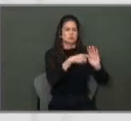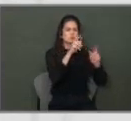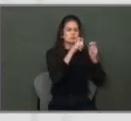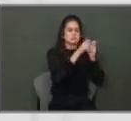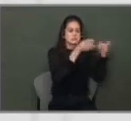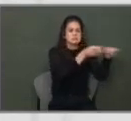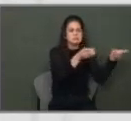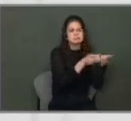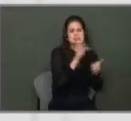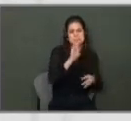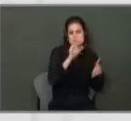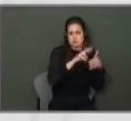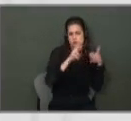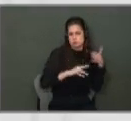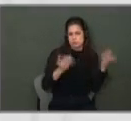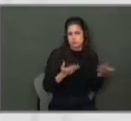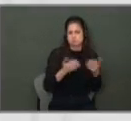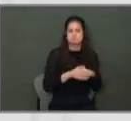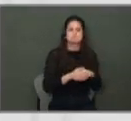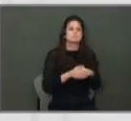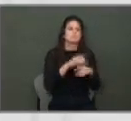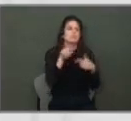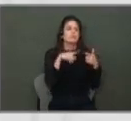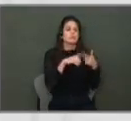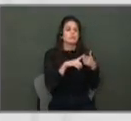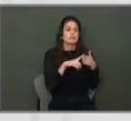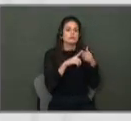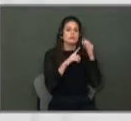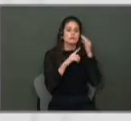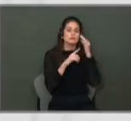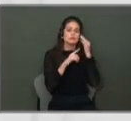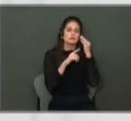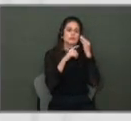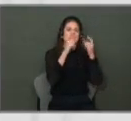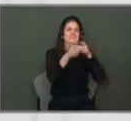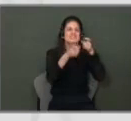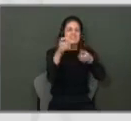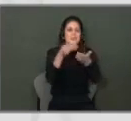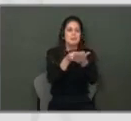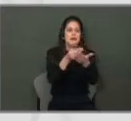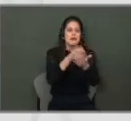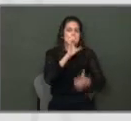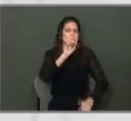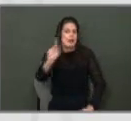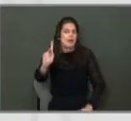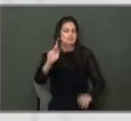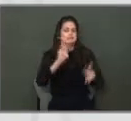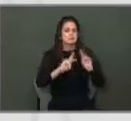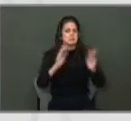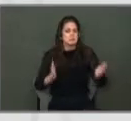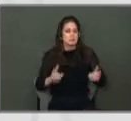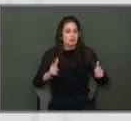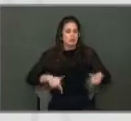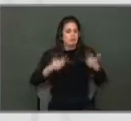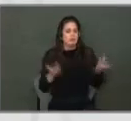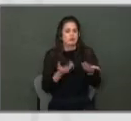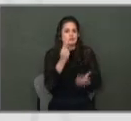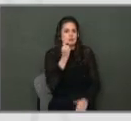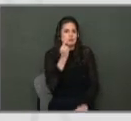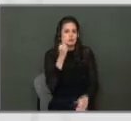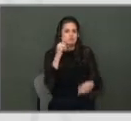in a couple of slides. The proposed budget gives money back to residents, primarily in two different ways.